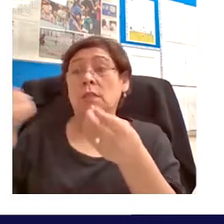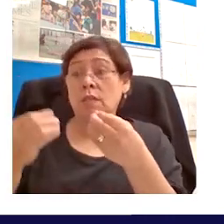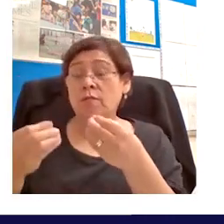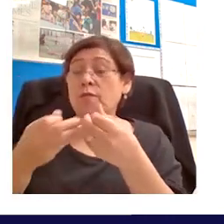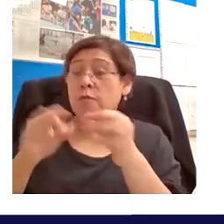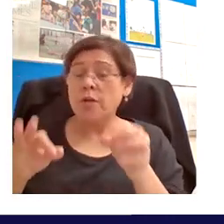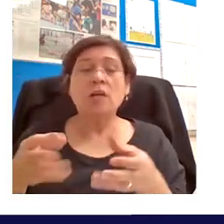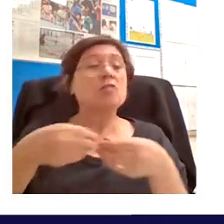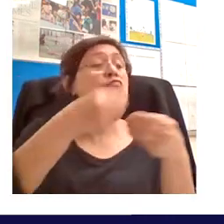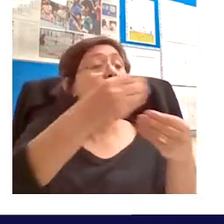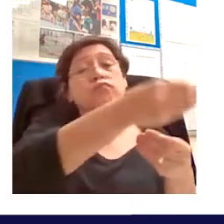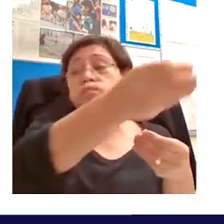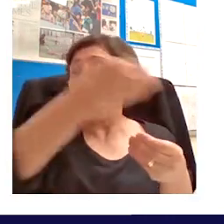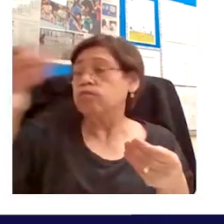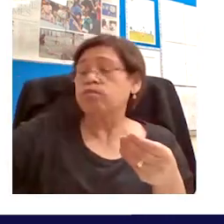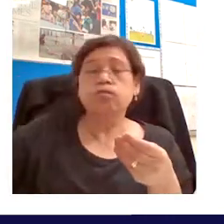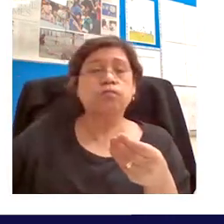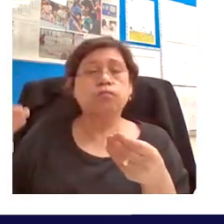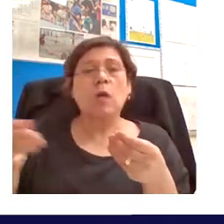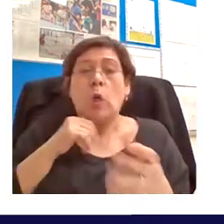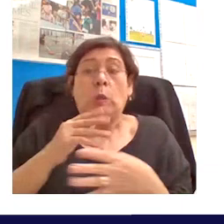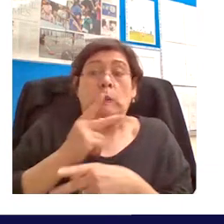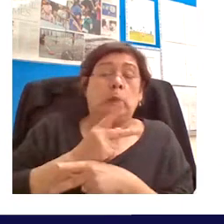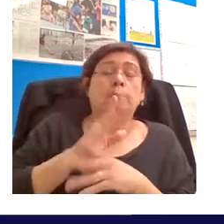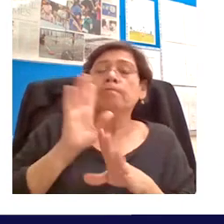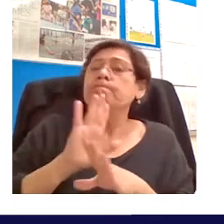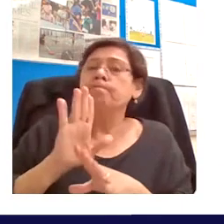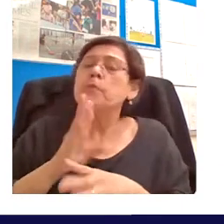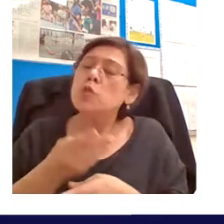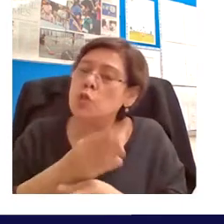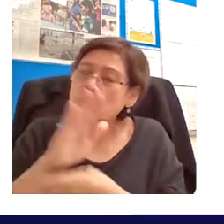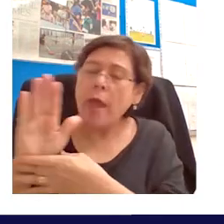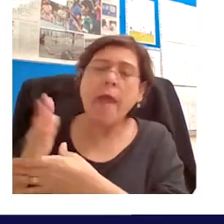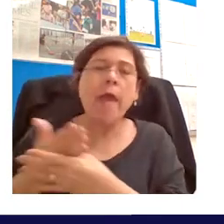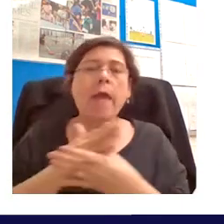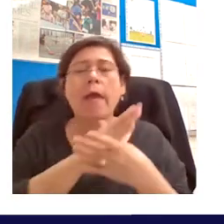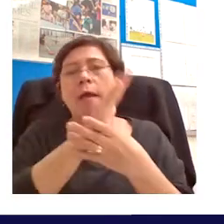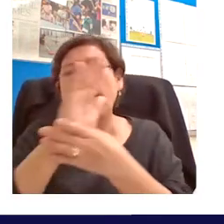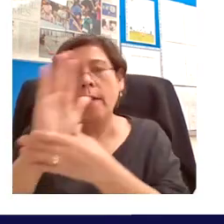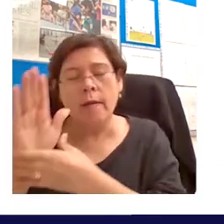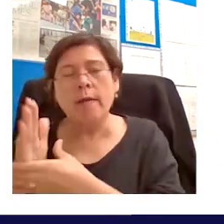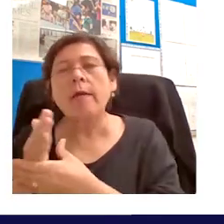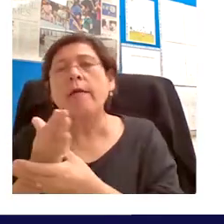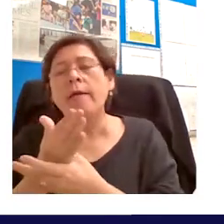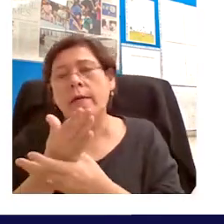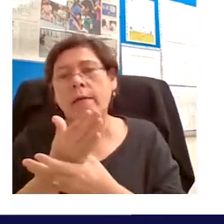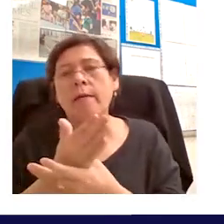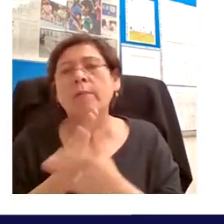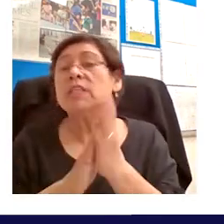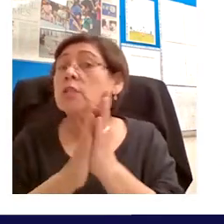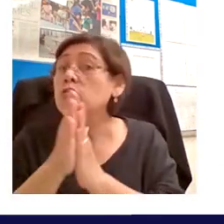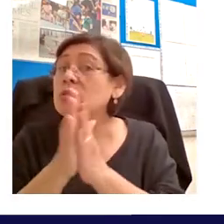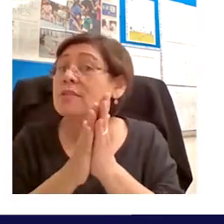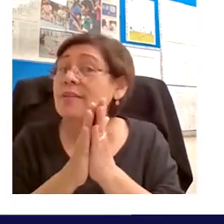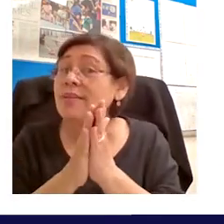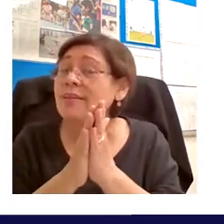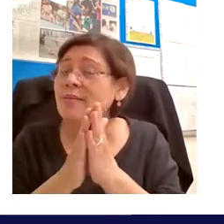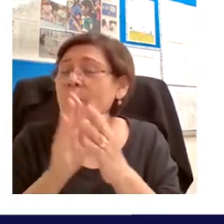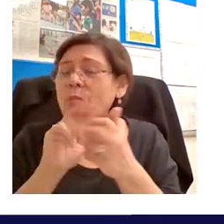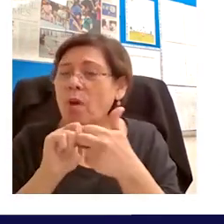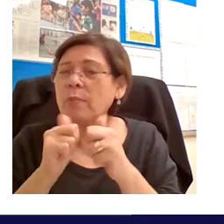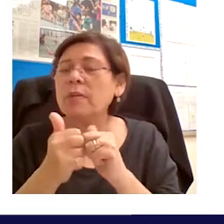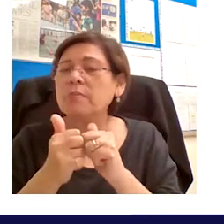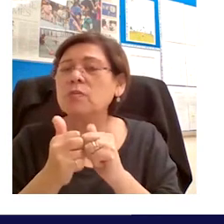uh to people uh wherever they may happen to be so there's a very interesting uh problem to be uh